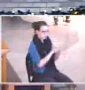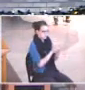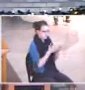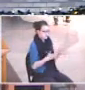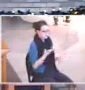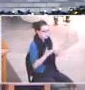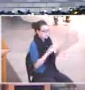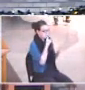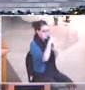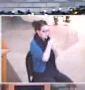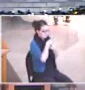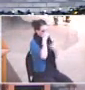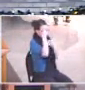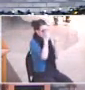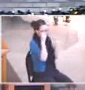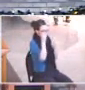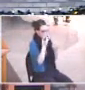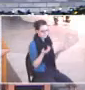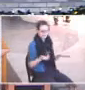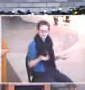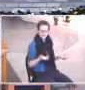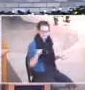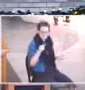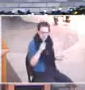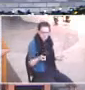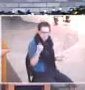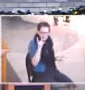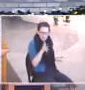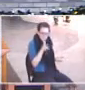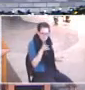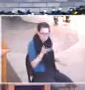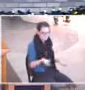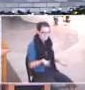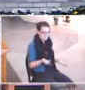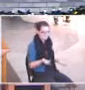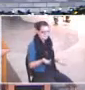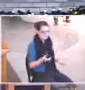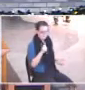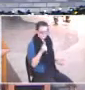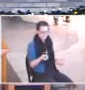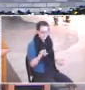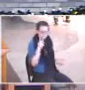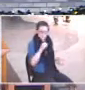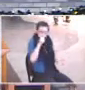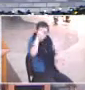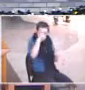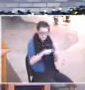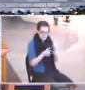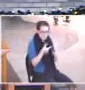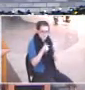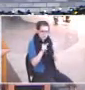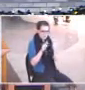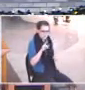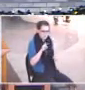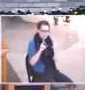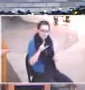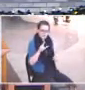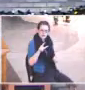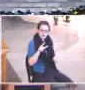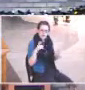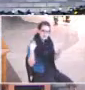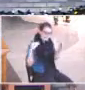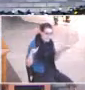really thinking was, don't you get it, mom? Don't you remember Gabriel and the angel and